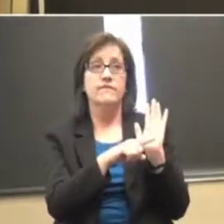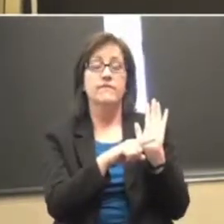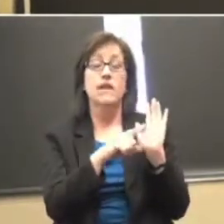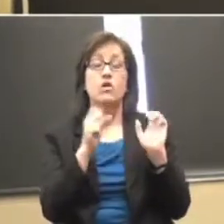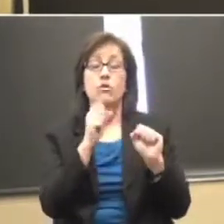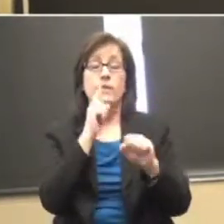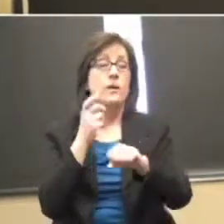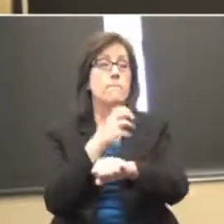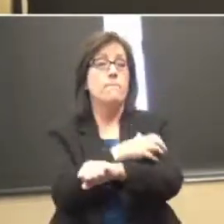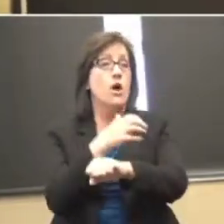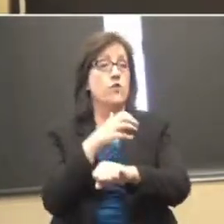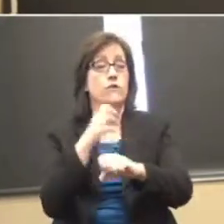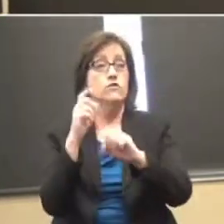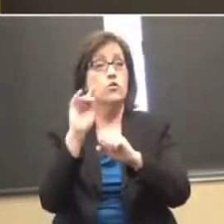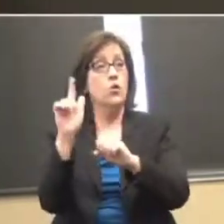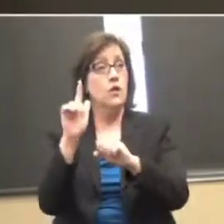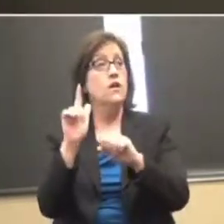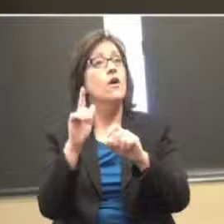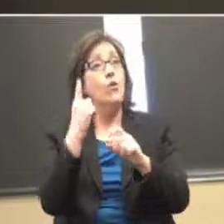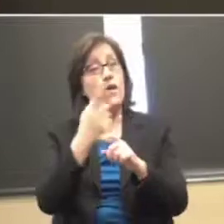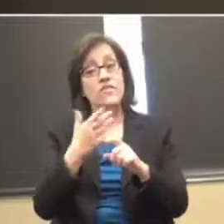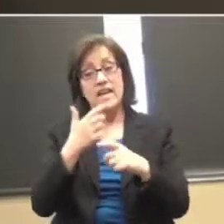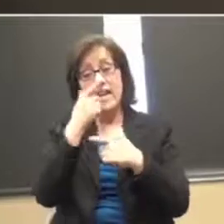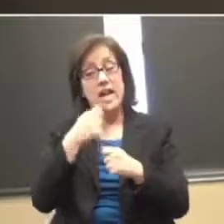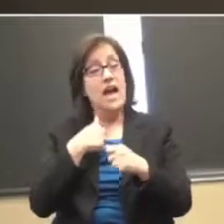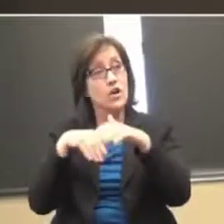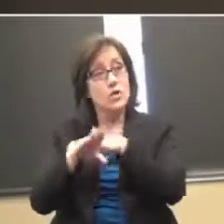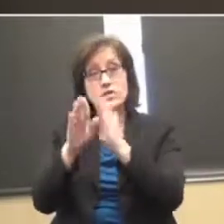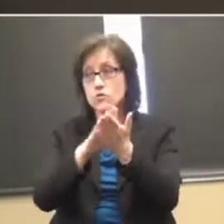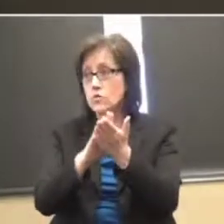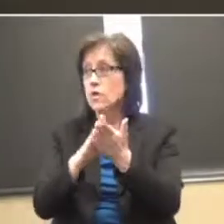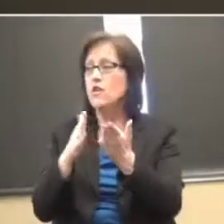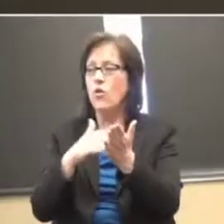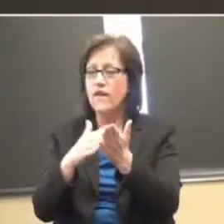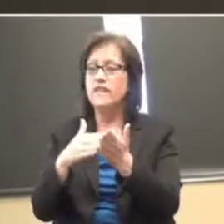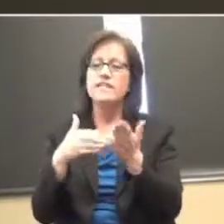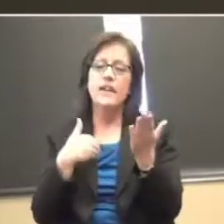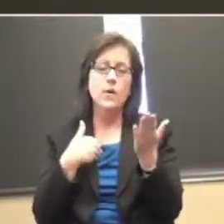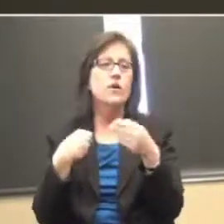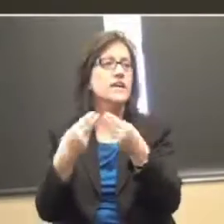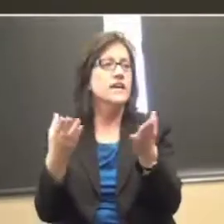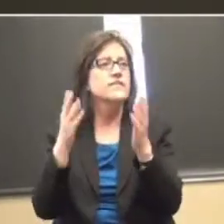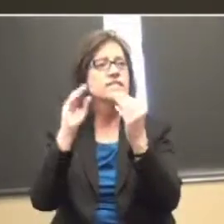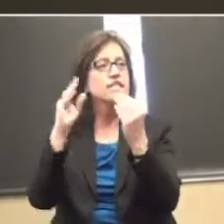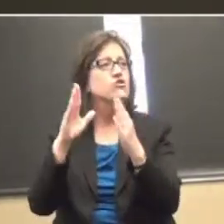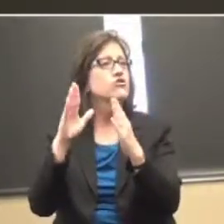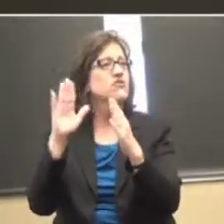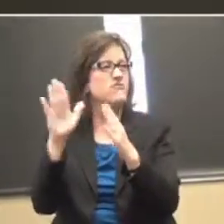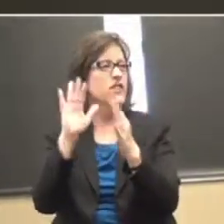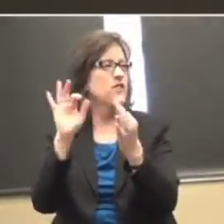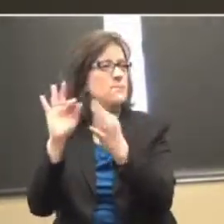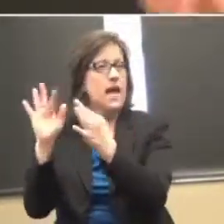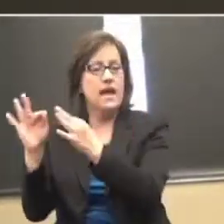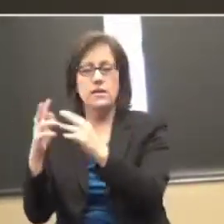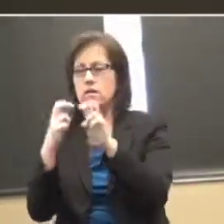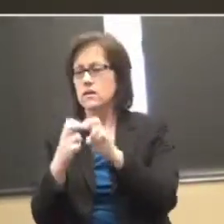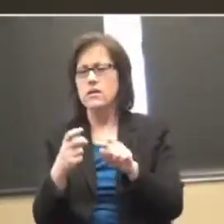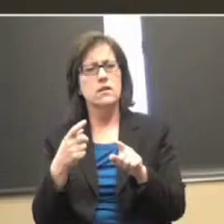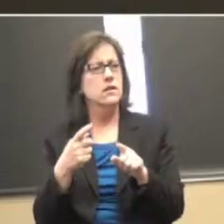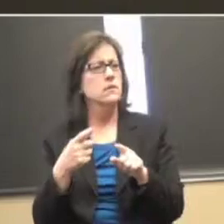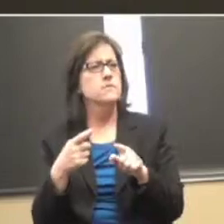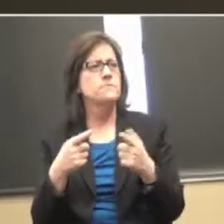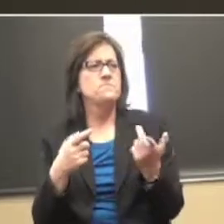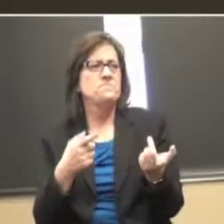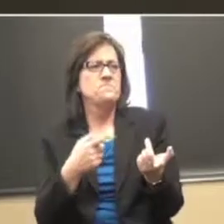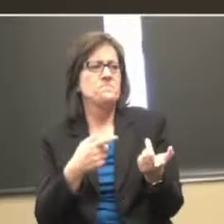Just even that. And one of the things that I find interesting when I go into schools, I have this little thing that I oftentimes do and I'll give teachers feedback on stuff. Now again, I'm not anybody,